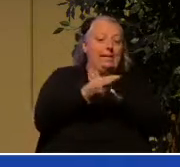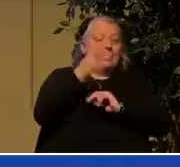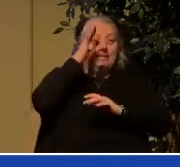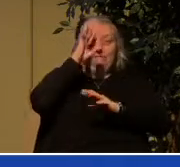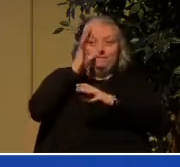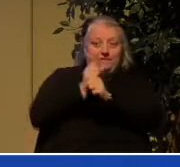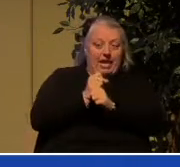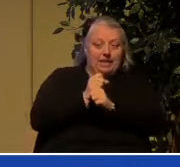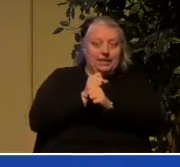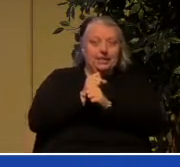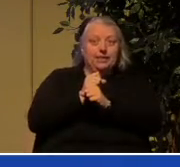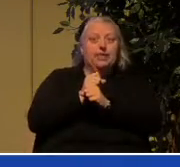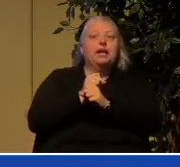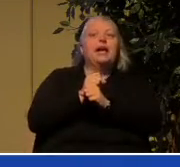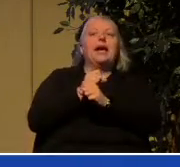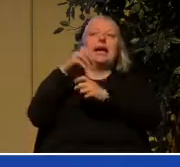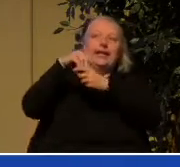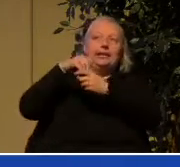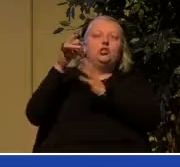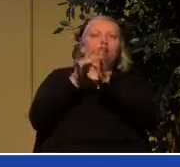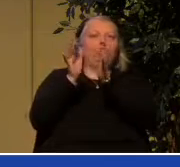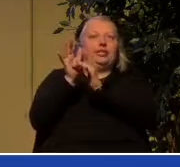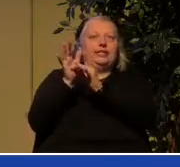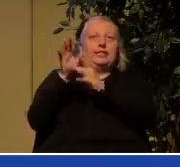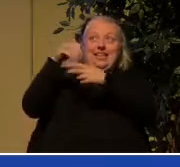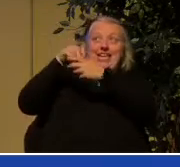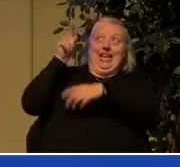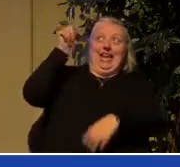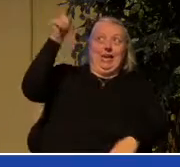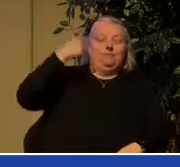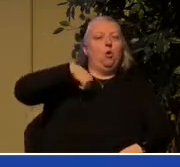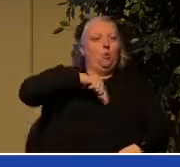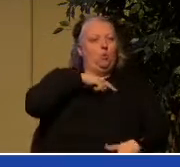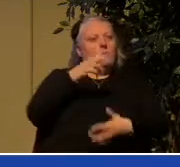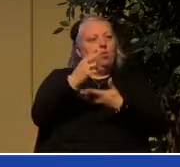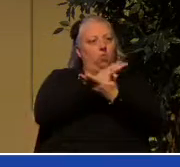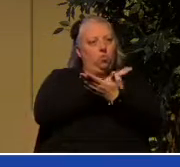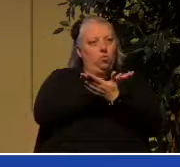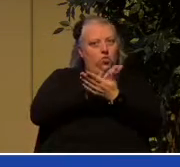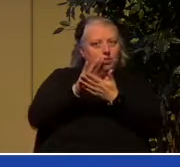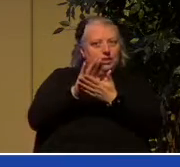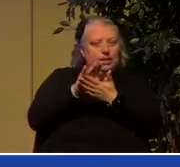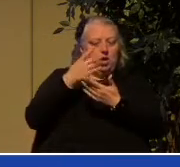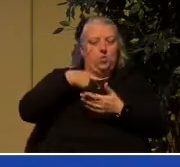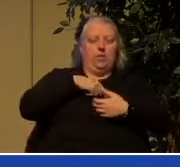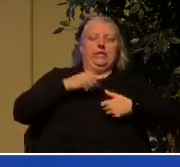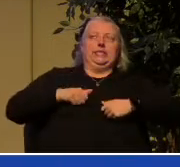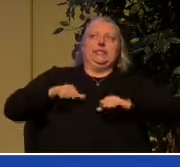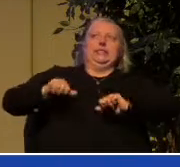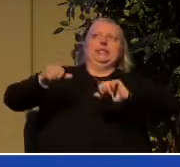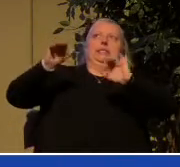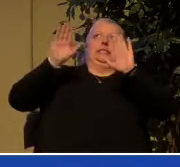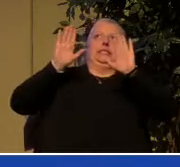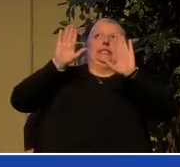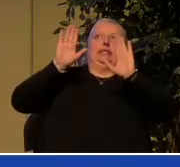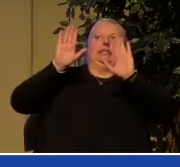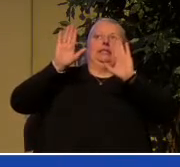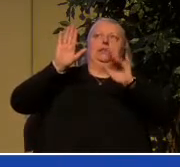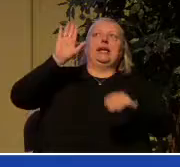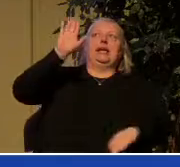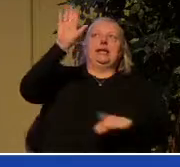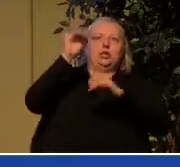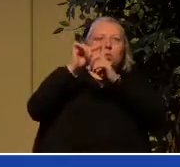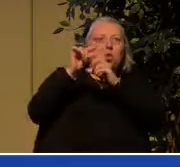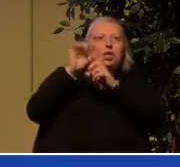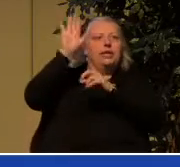in him we are holy and then as we yield to his word and to his spirit put off the old and